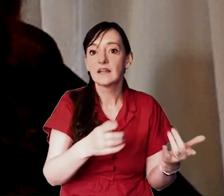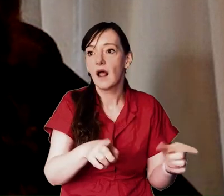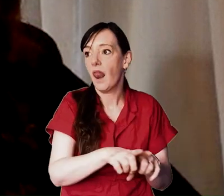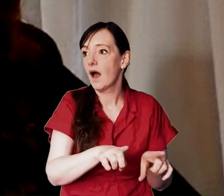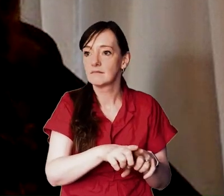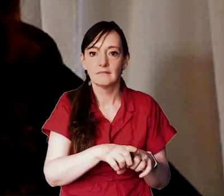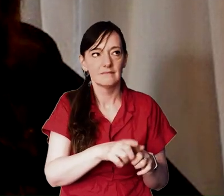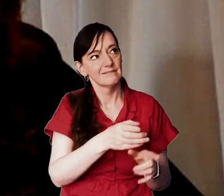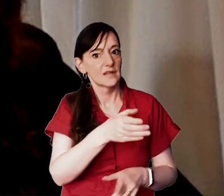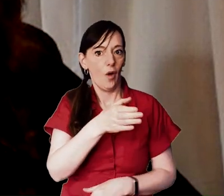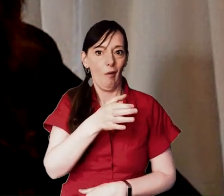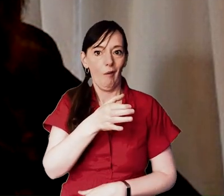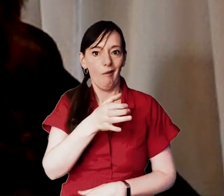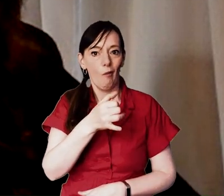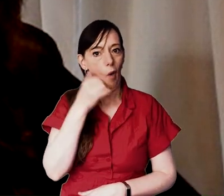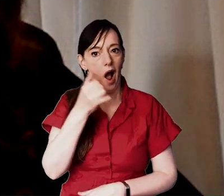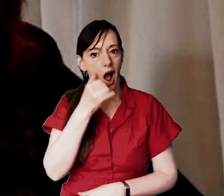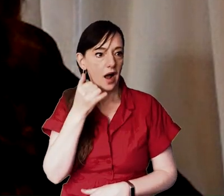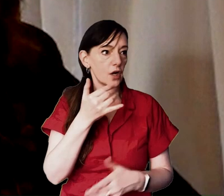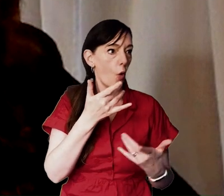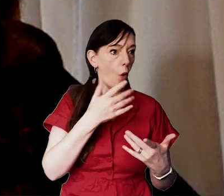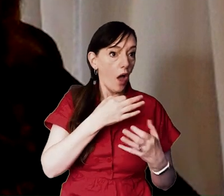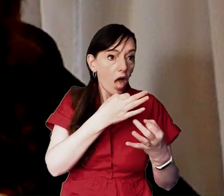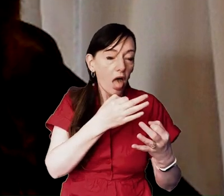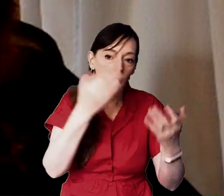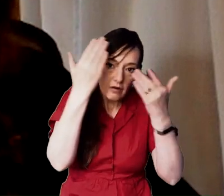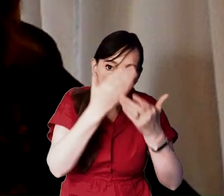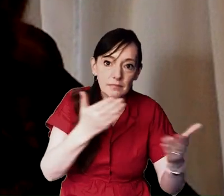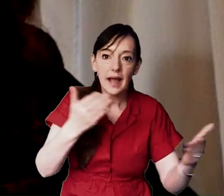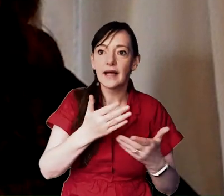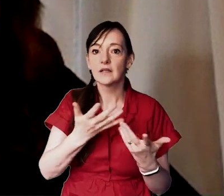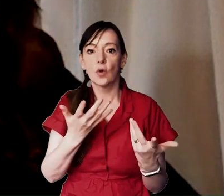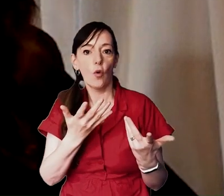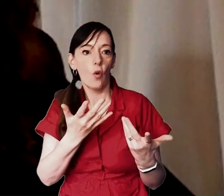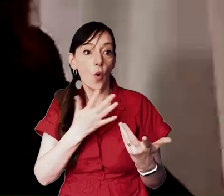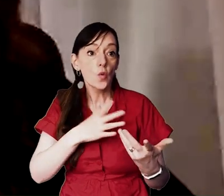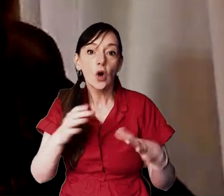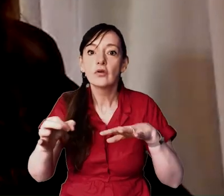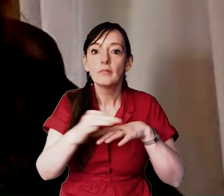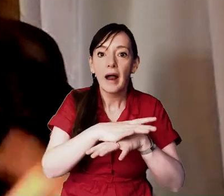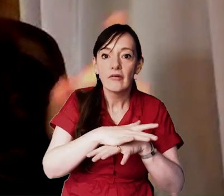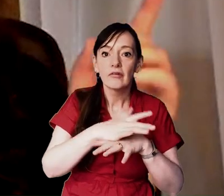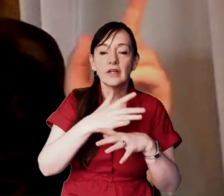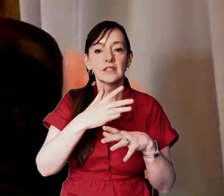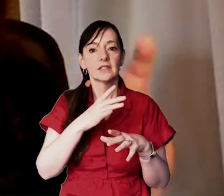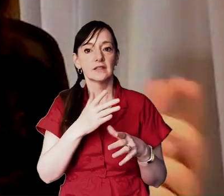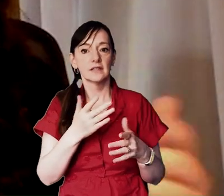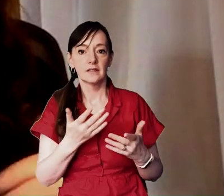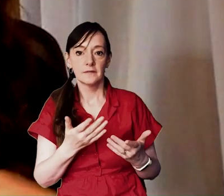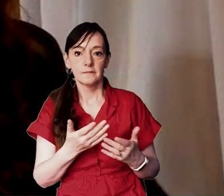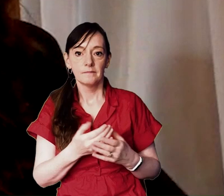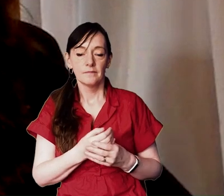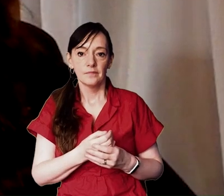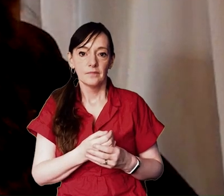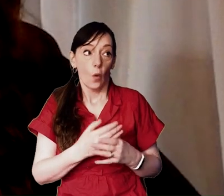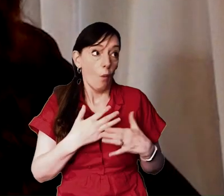malaga or malaga commanding the respect of a boardroom one's investment portfolio marital bliss the freedom of